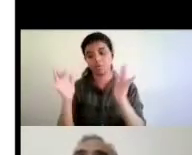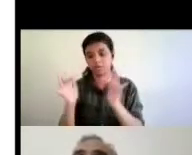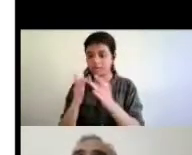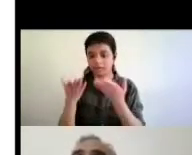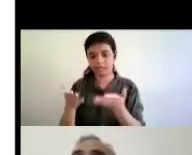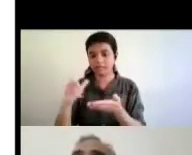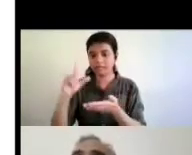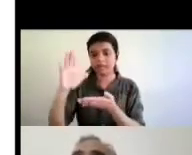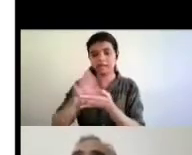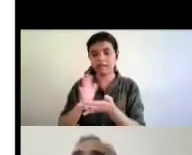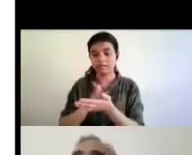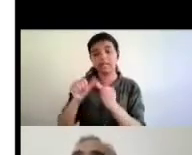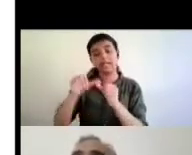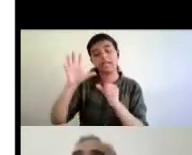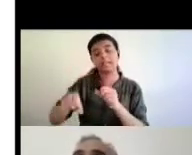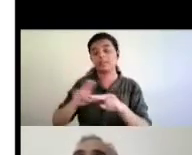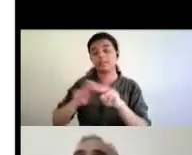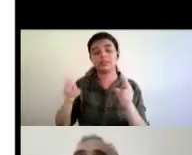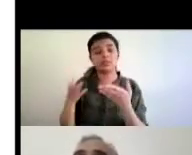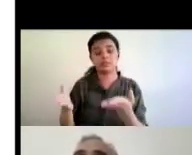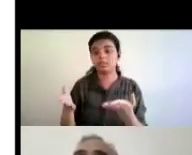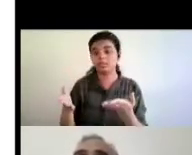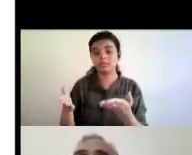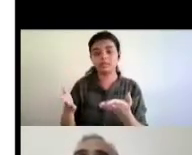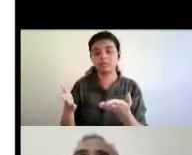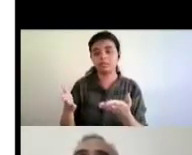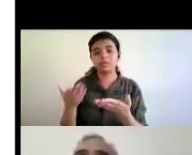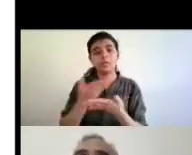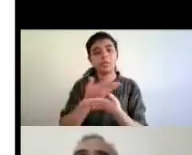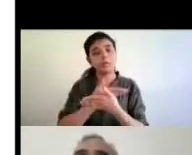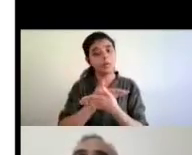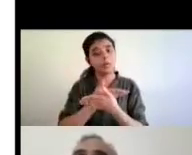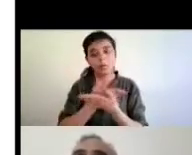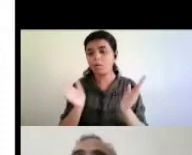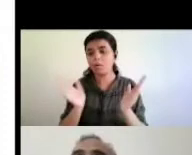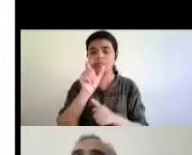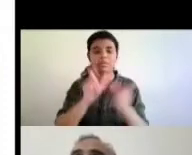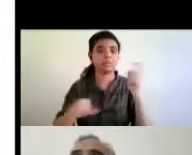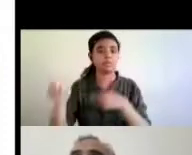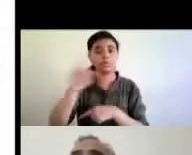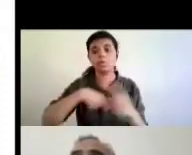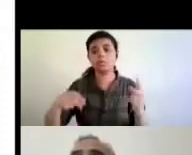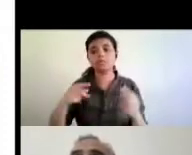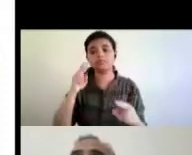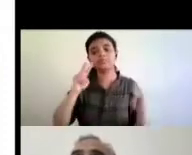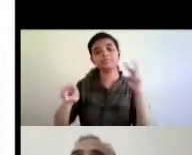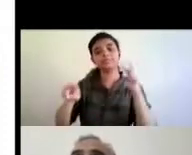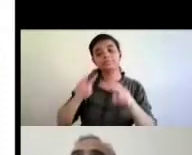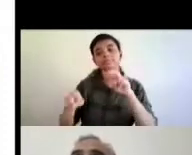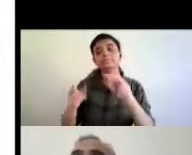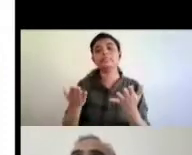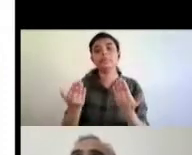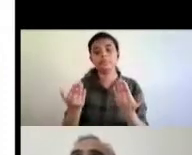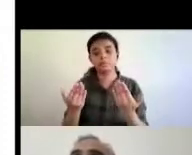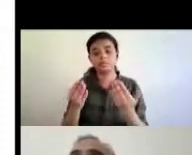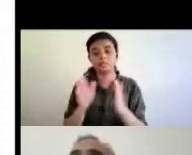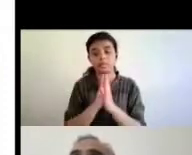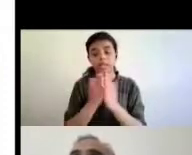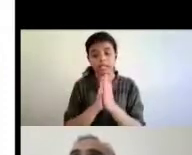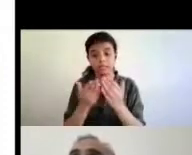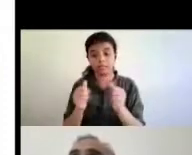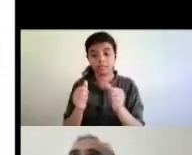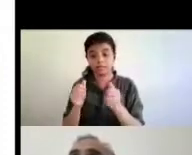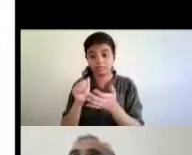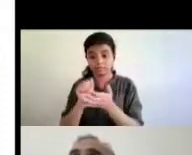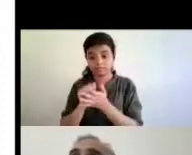created um as a common library for all missions so whatever accessible format books we produce we